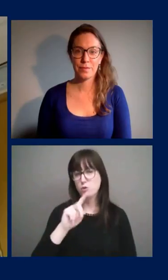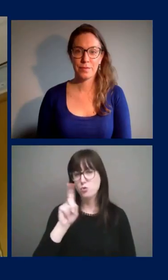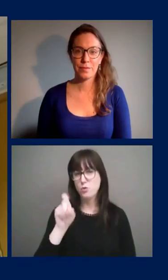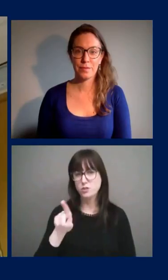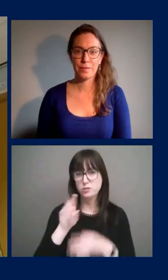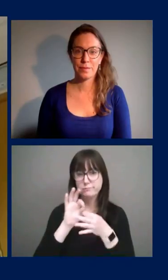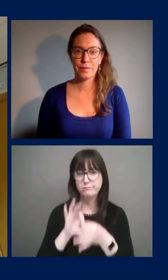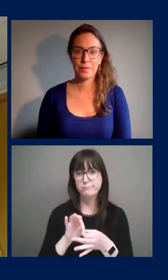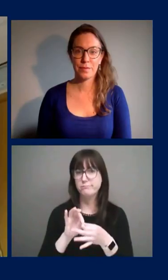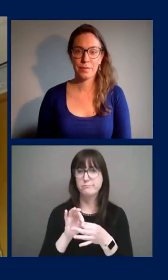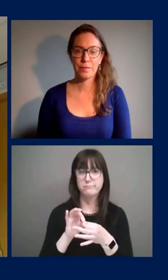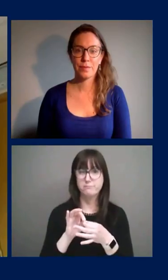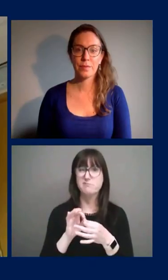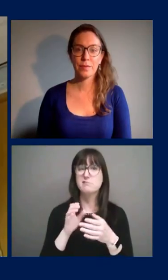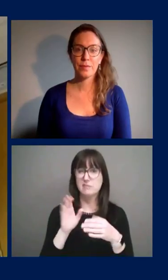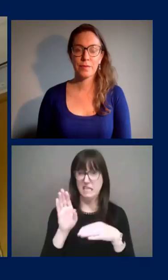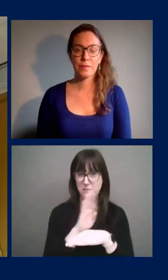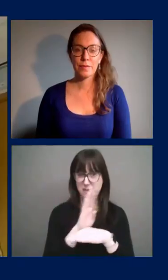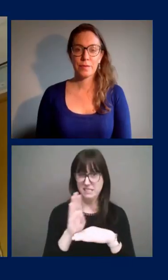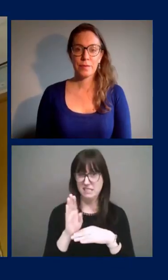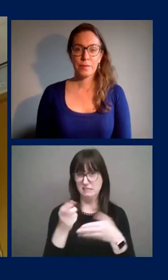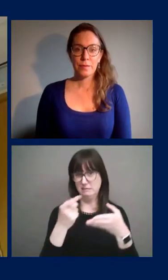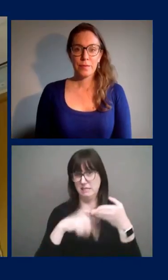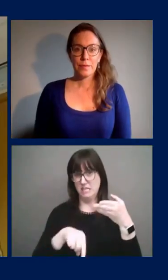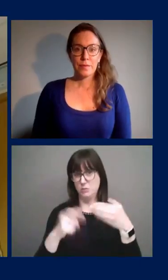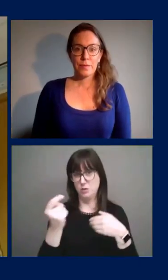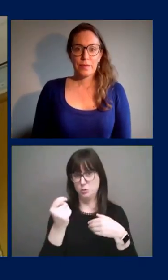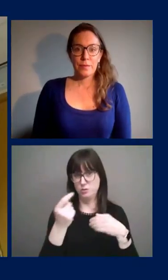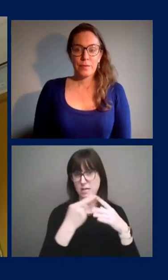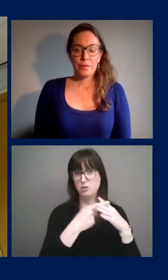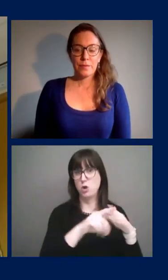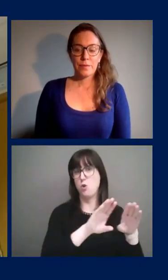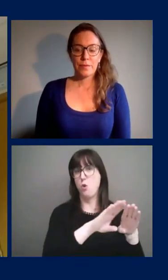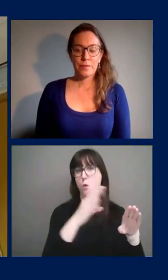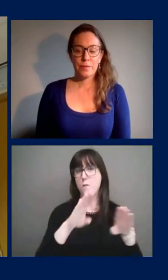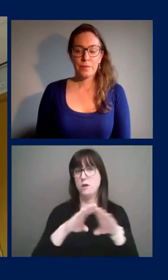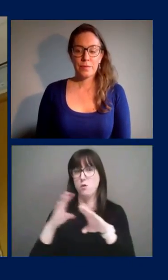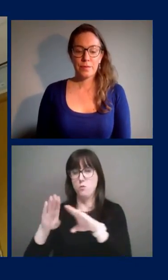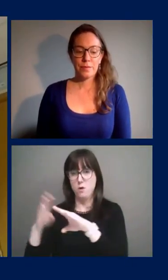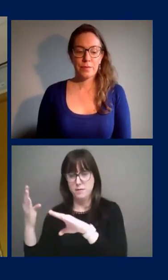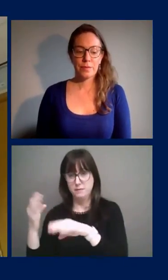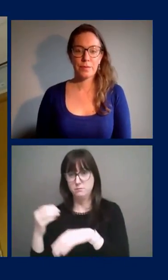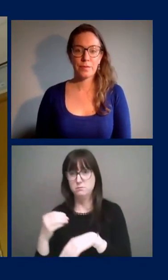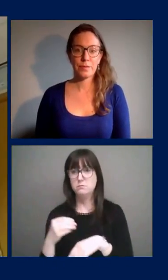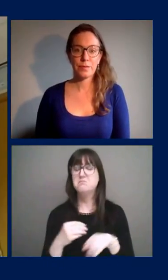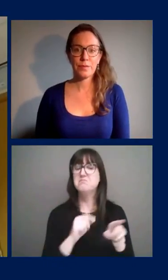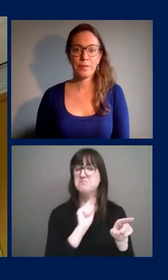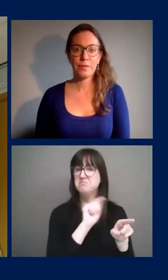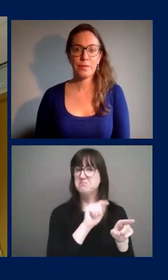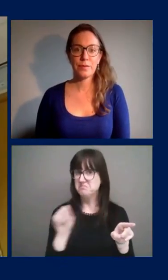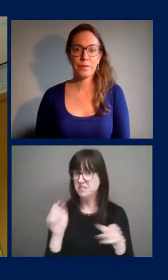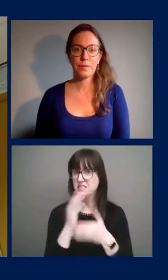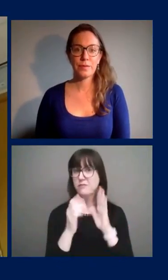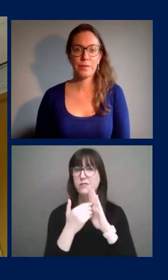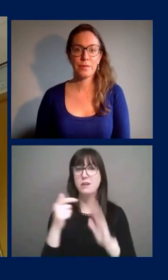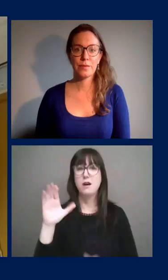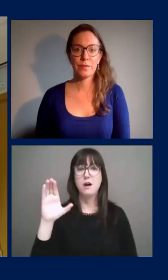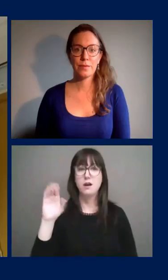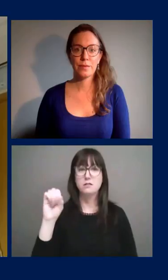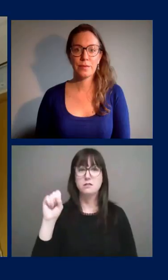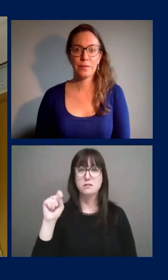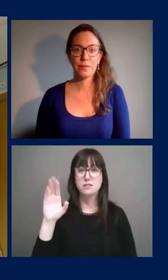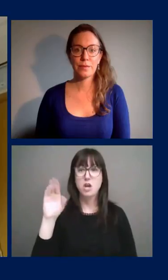businesses opening on Tuesday. We've seen some businesses, uh, in the cities such as Costco do a